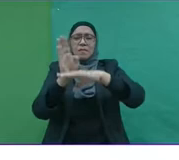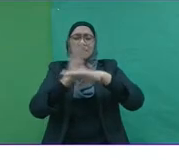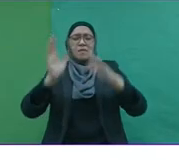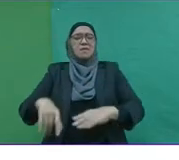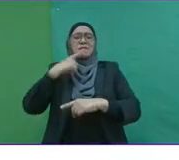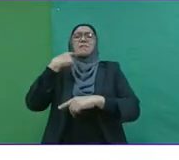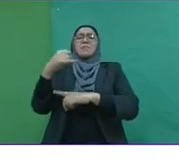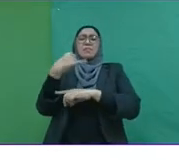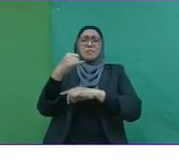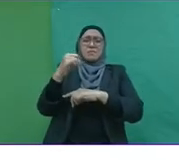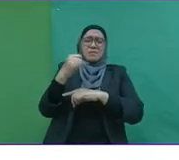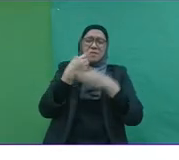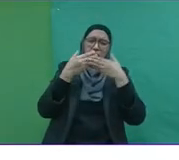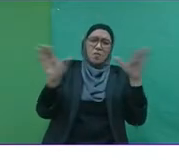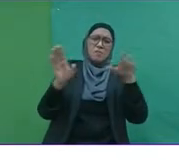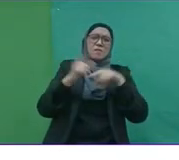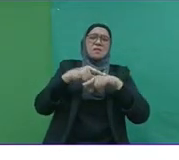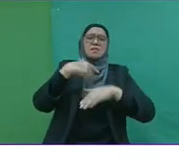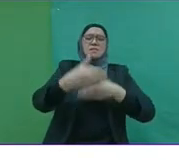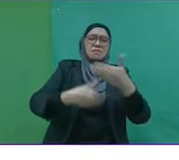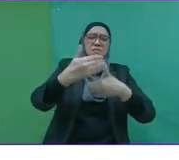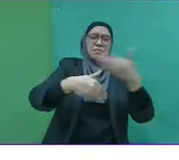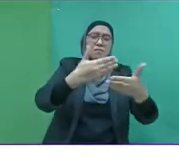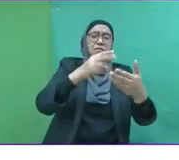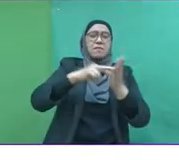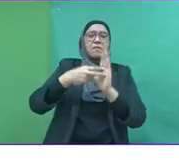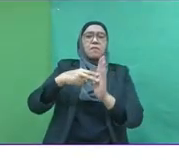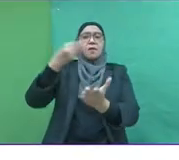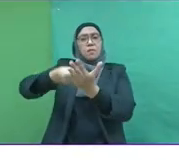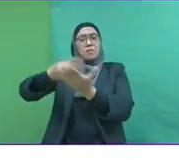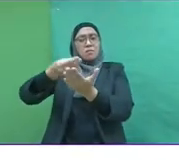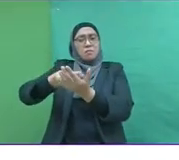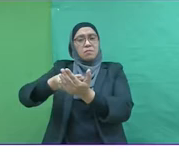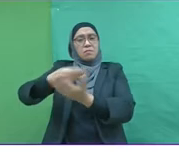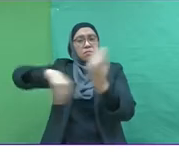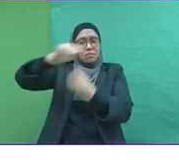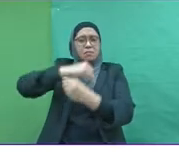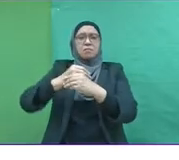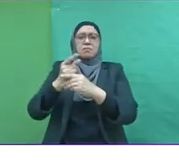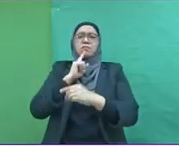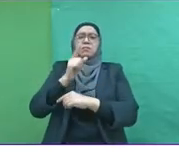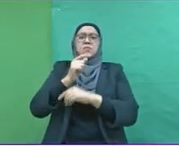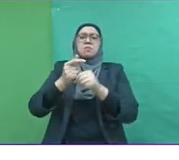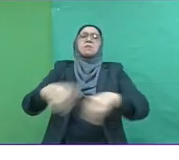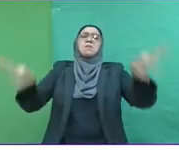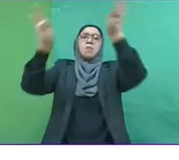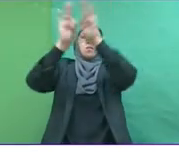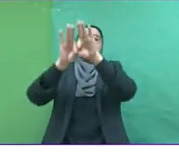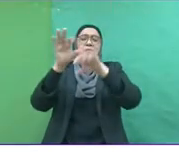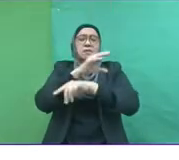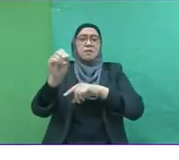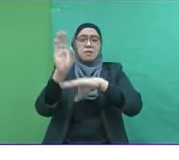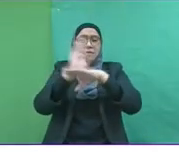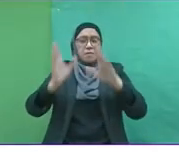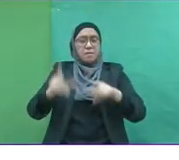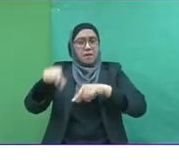are not able to operate. So cash flow is king. Entrepreneurs must ensure that their